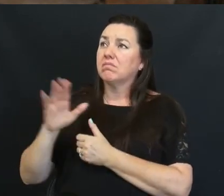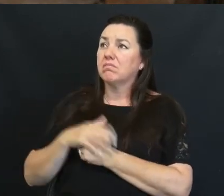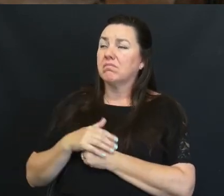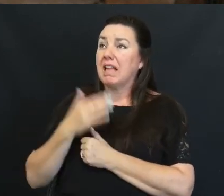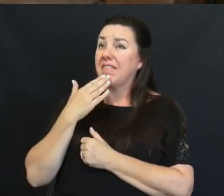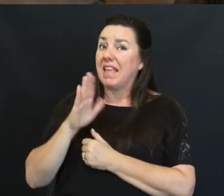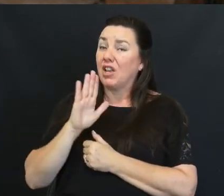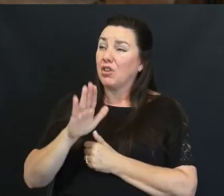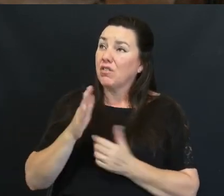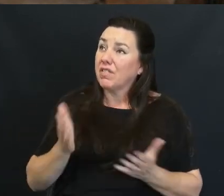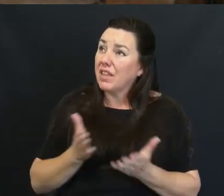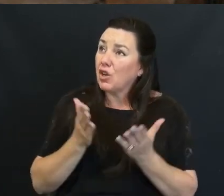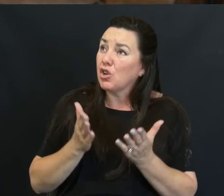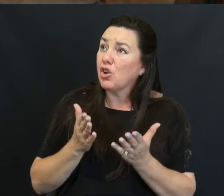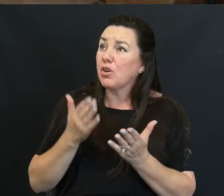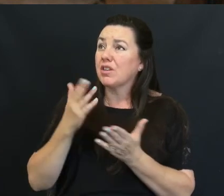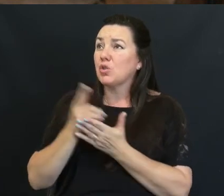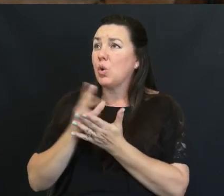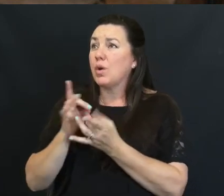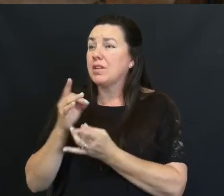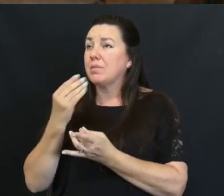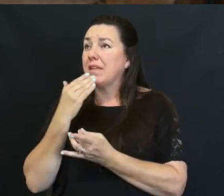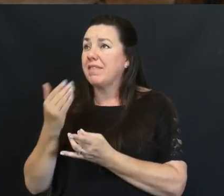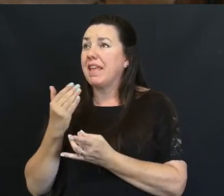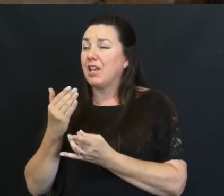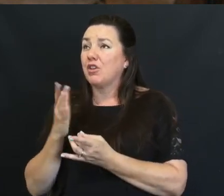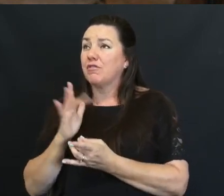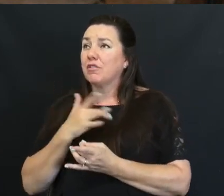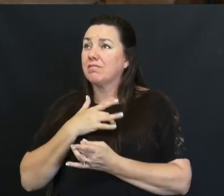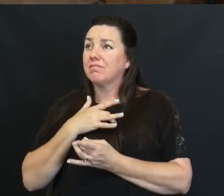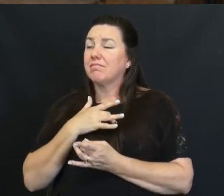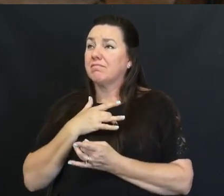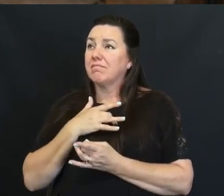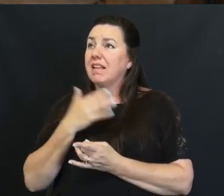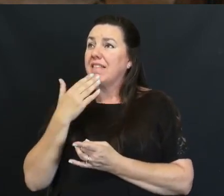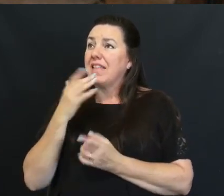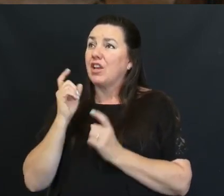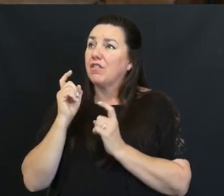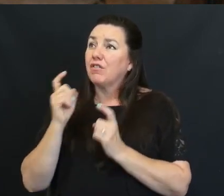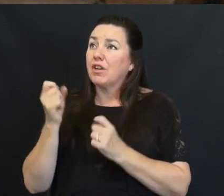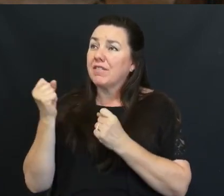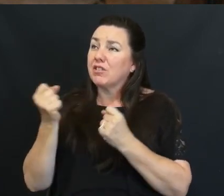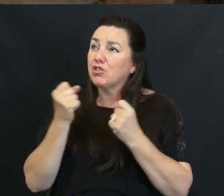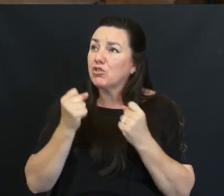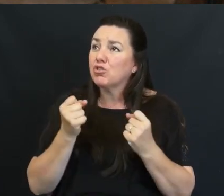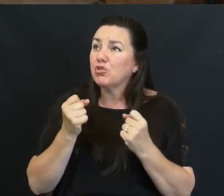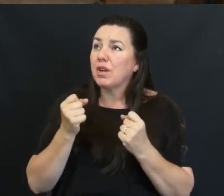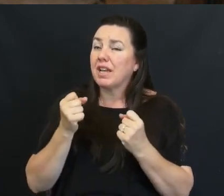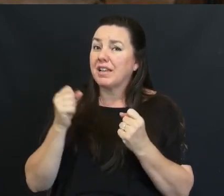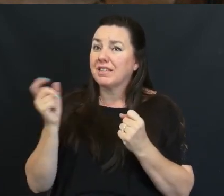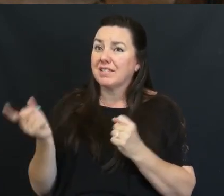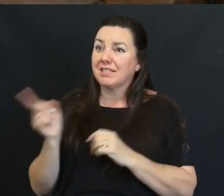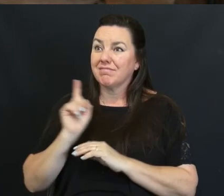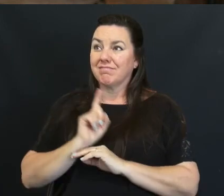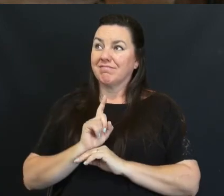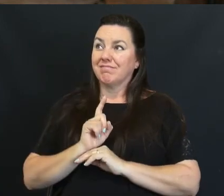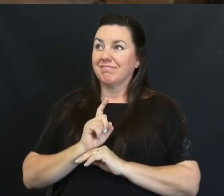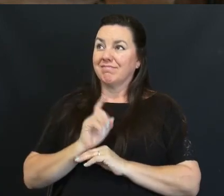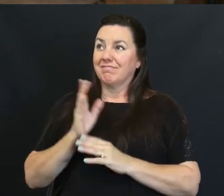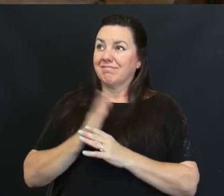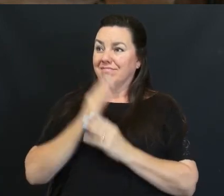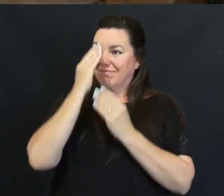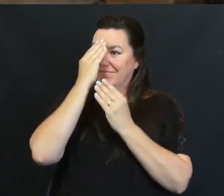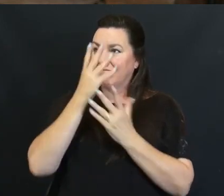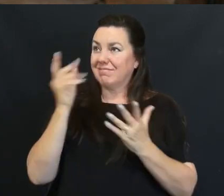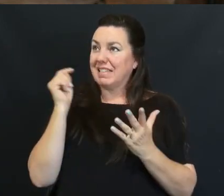Spirit Thank You For Impressing Upon Their Hearts Thank You For Giving Them Strength To Come Up And Share And Testify